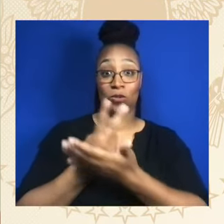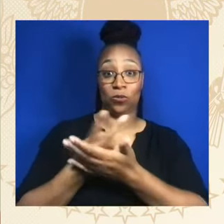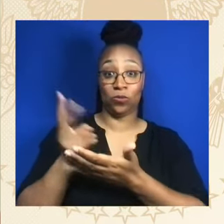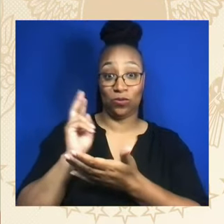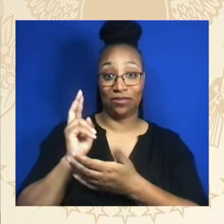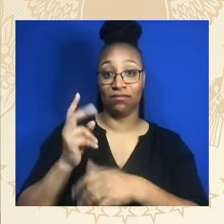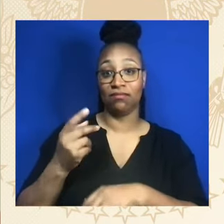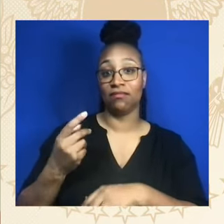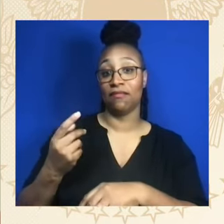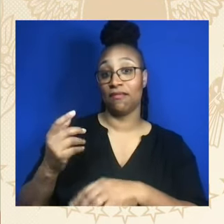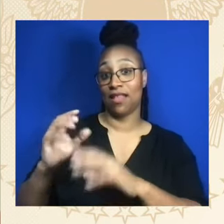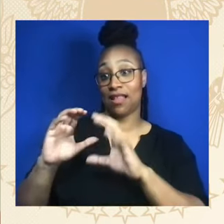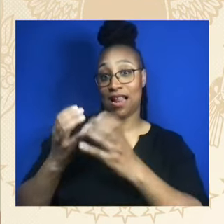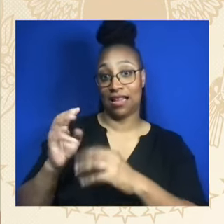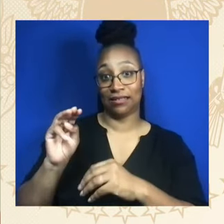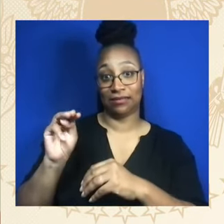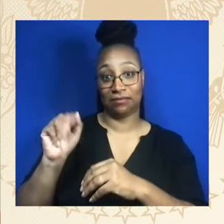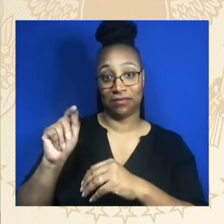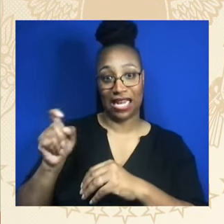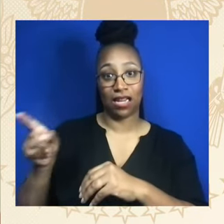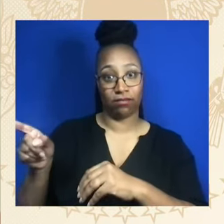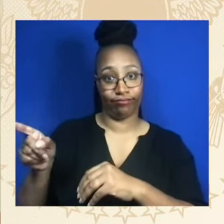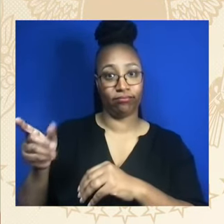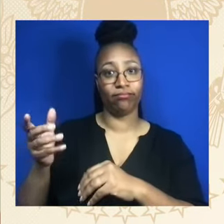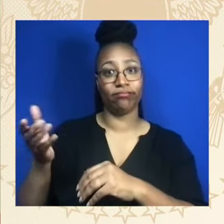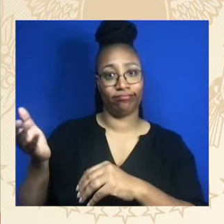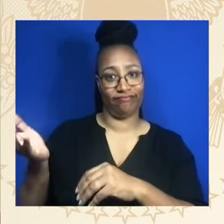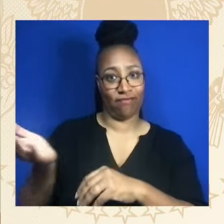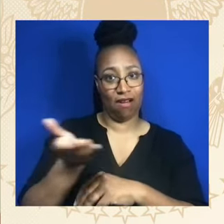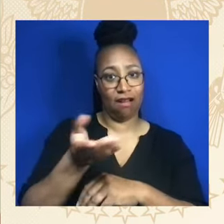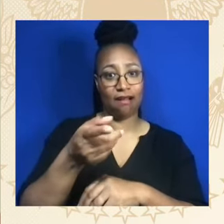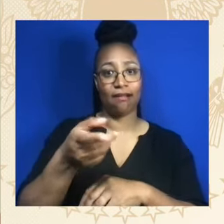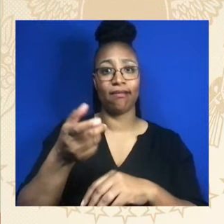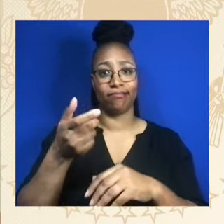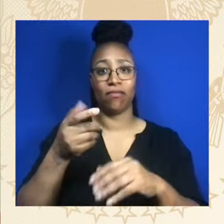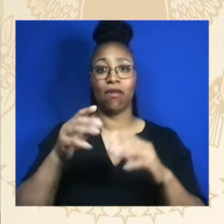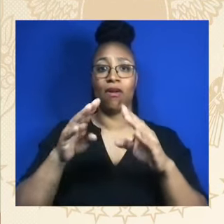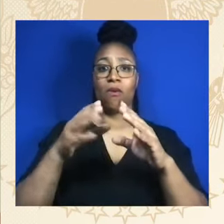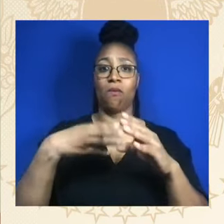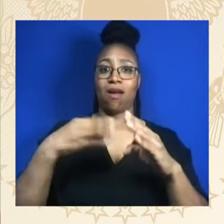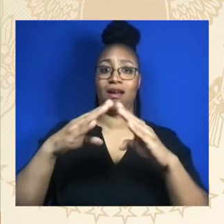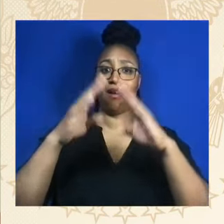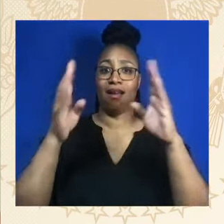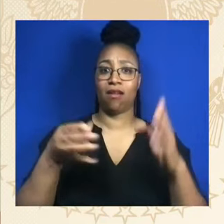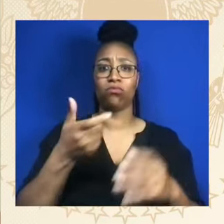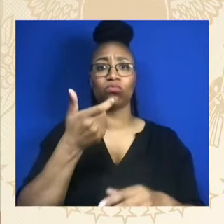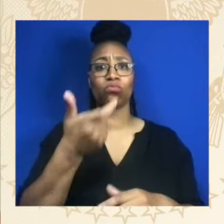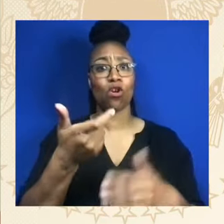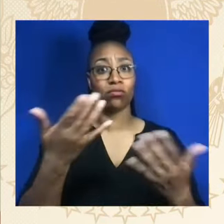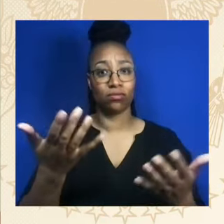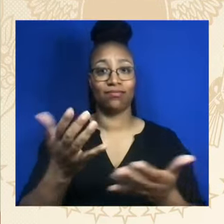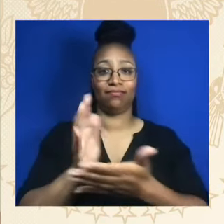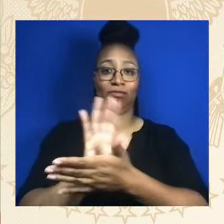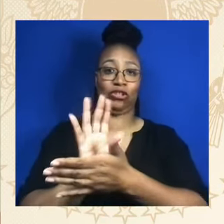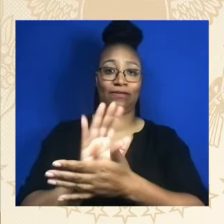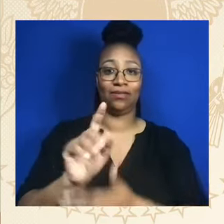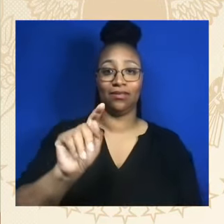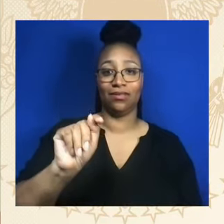visit his family in Mississippi. We all know the story of how he never came back, but how he never left our nation's conscience.